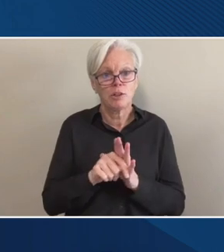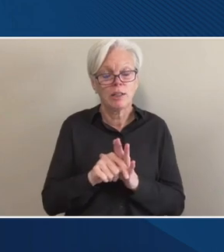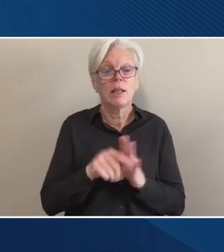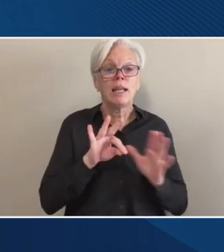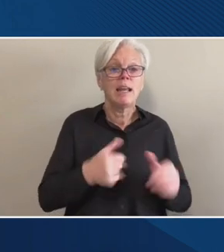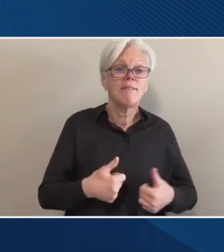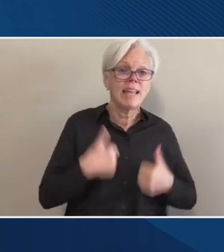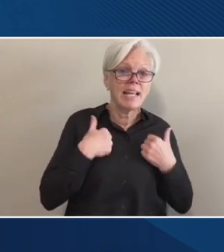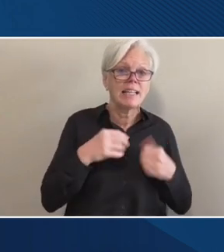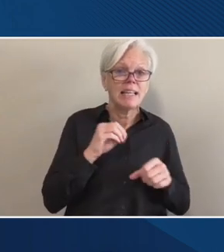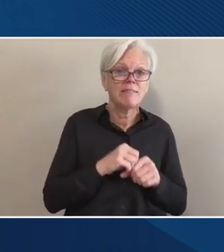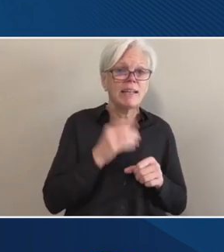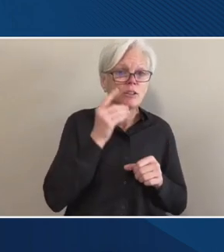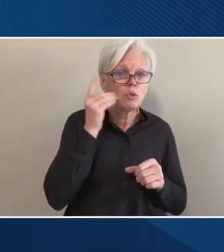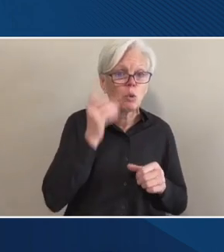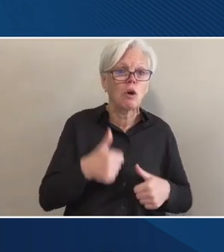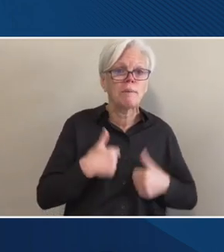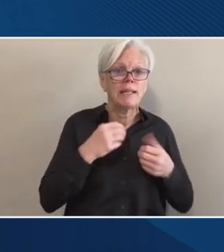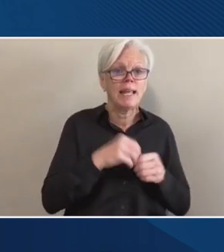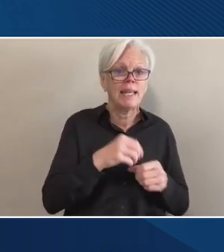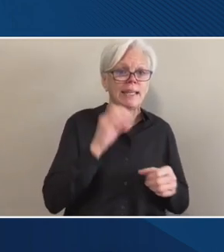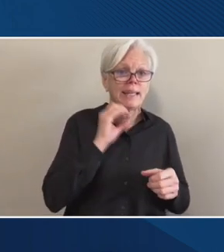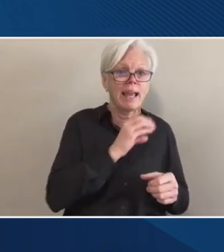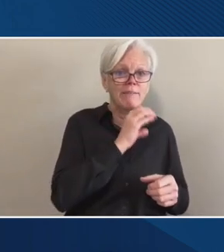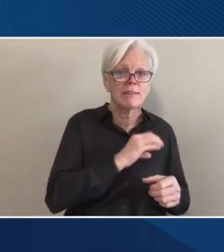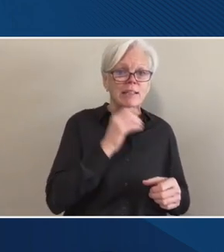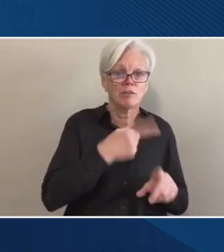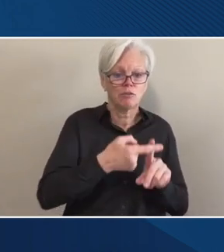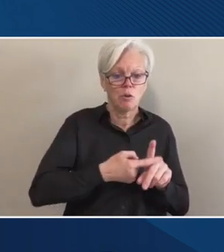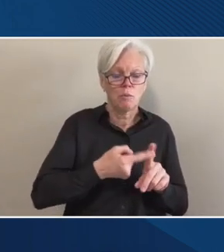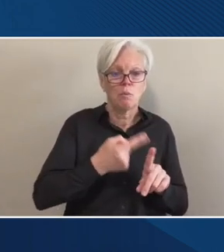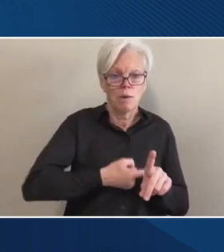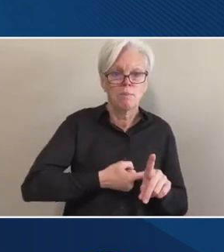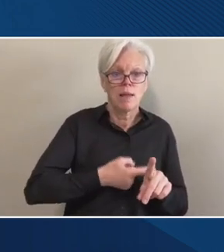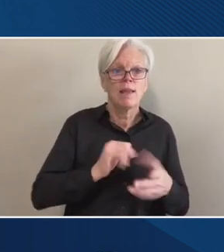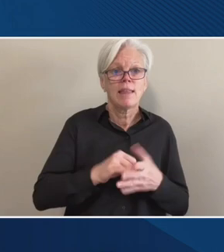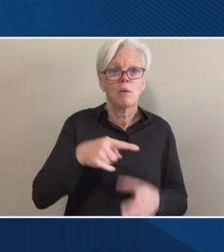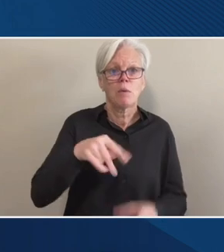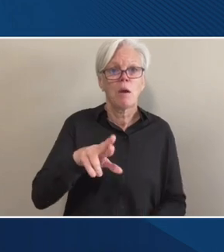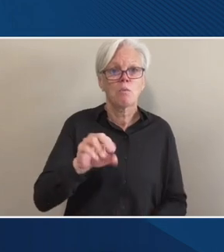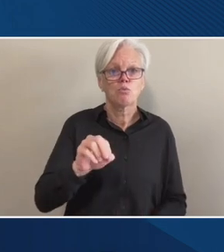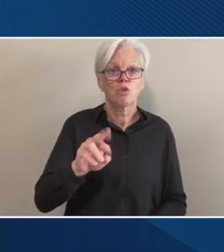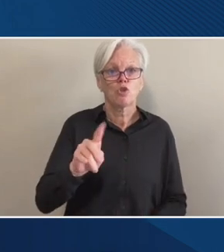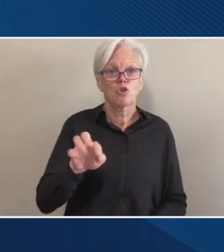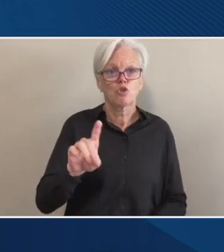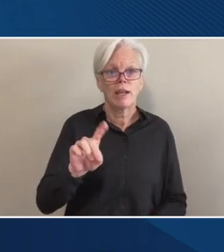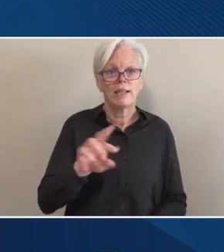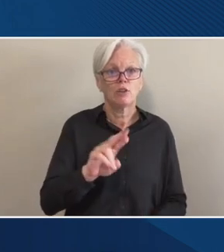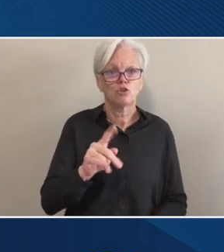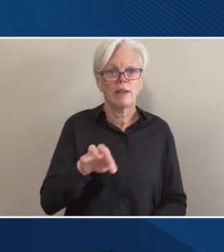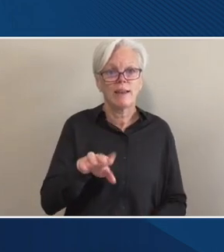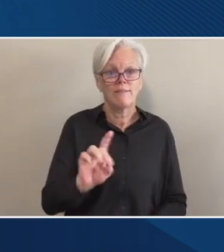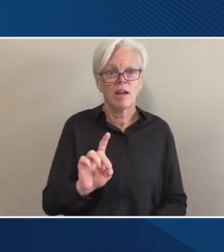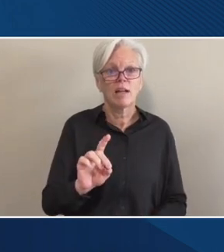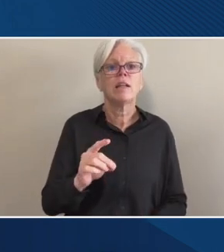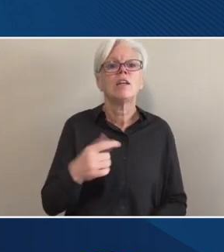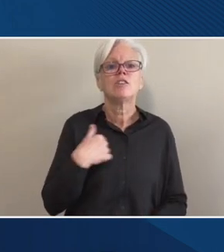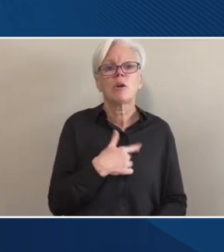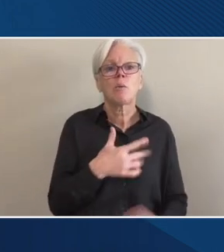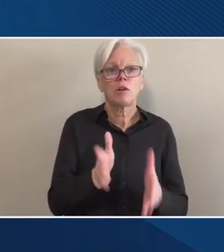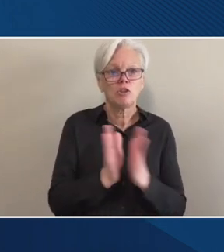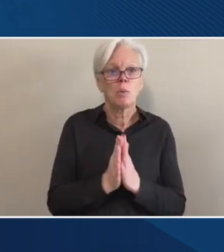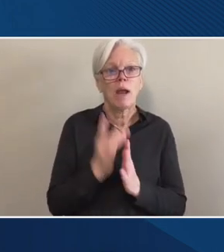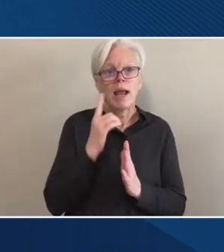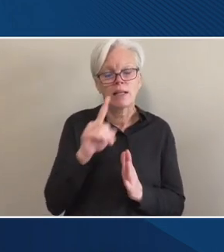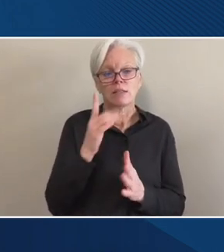and ate and dining for a month's time period, that would be a pro-rated refund. So, uh, we just wanted to ask for some,